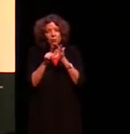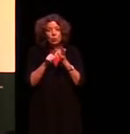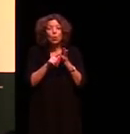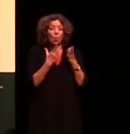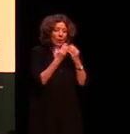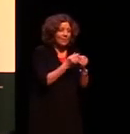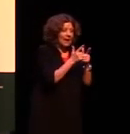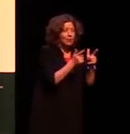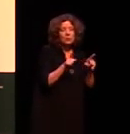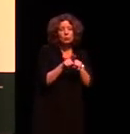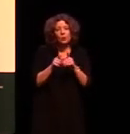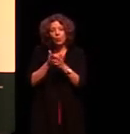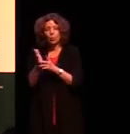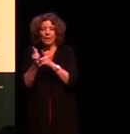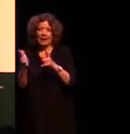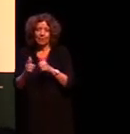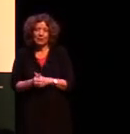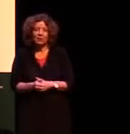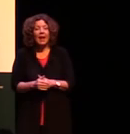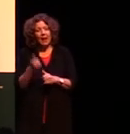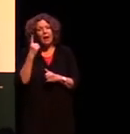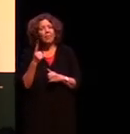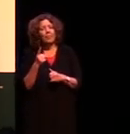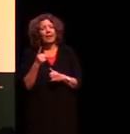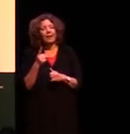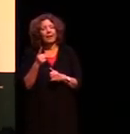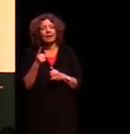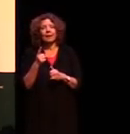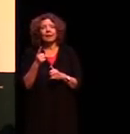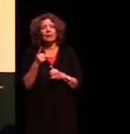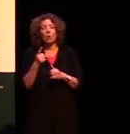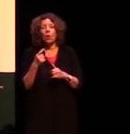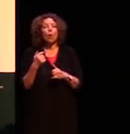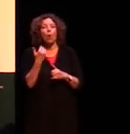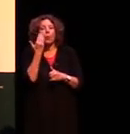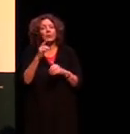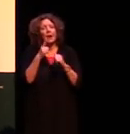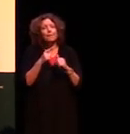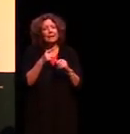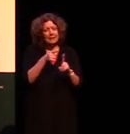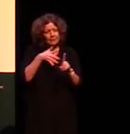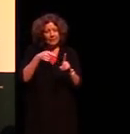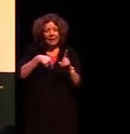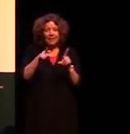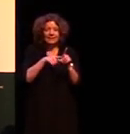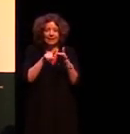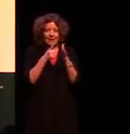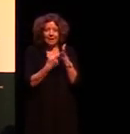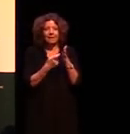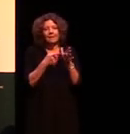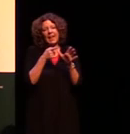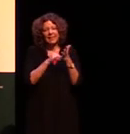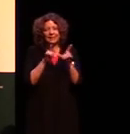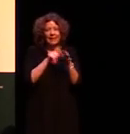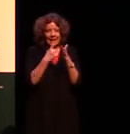their language and i think at all times but especially with this being the international year of indigenous languages it's really